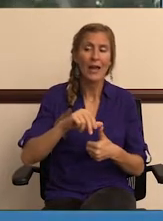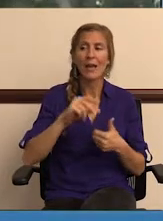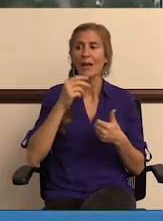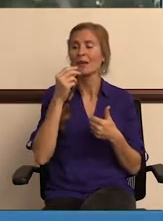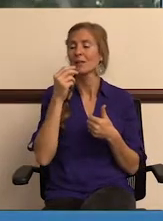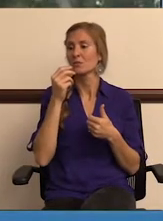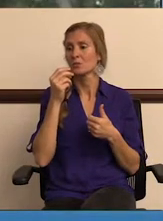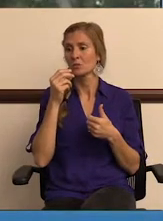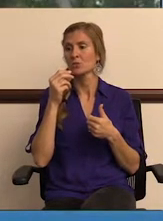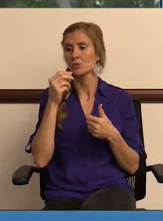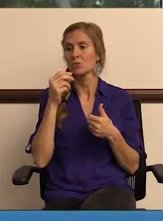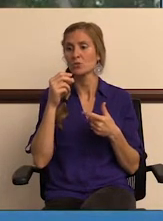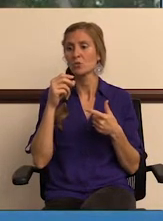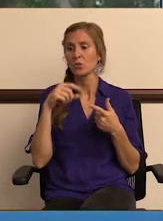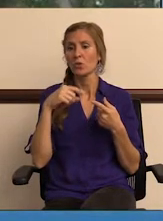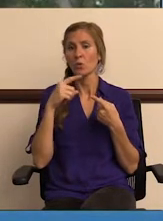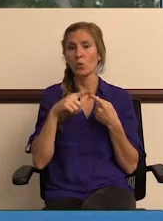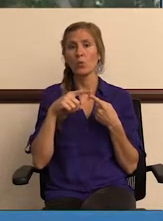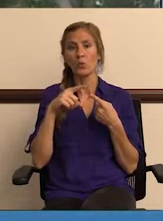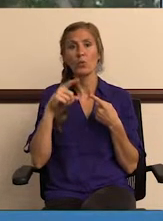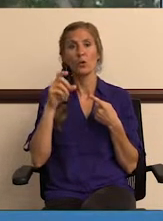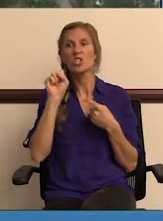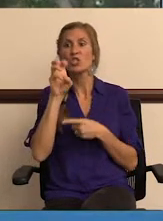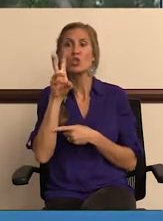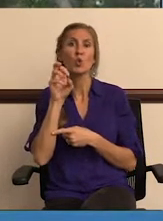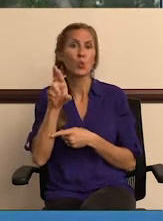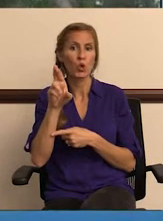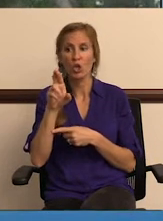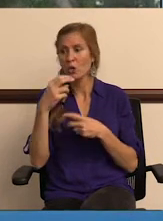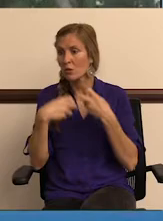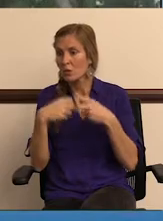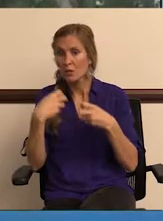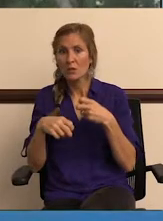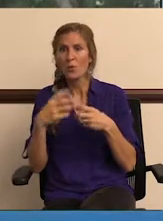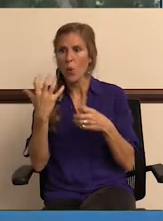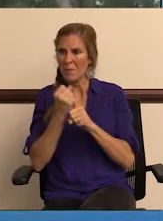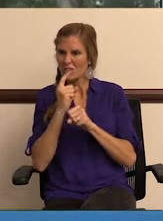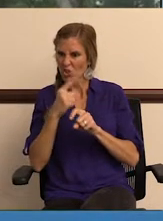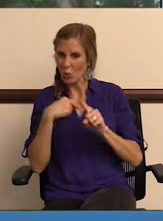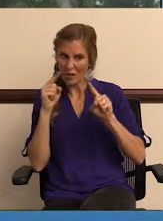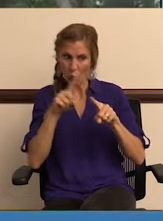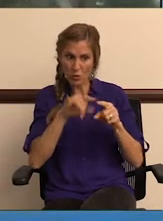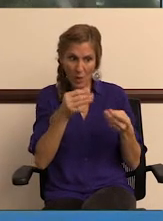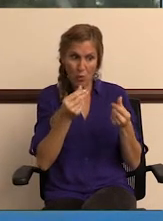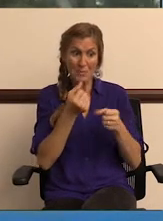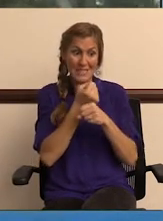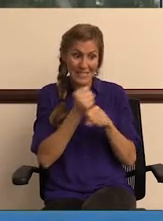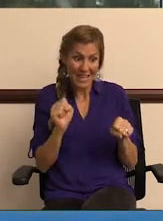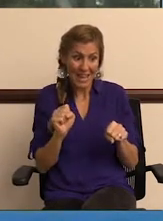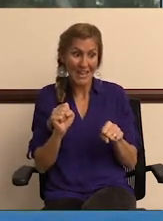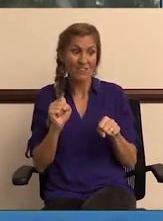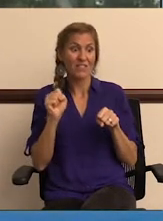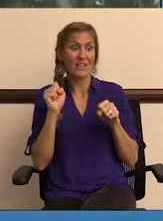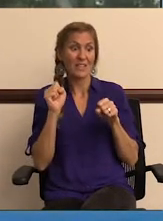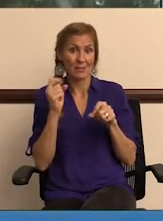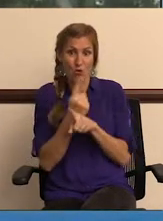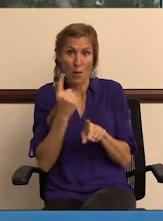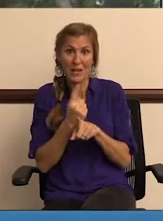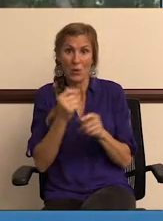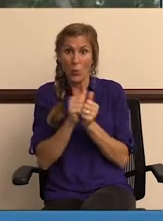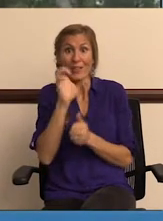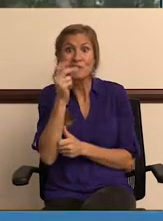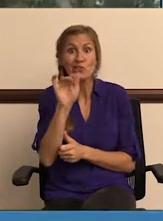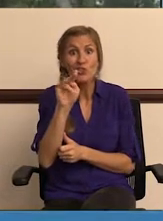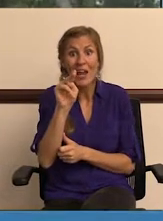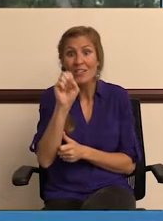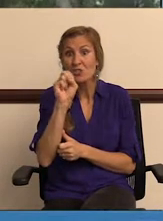hurricanes, when we're, we, Sawyer class is the class, those who don't know, to learn how to properly and safely and effectively operate a chainsaw.